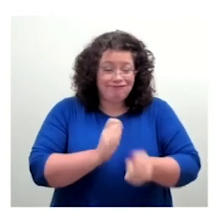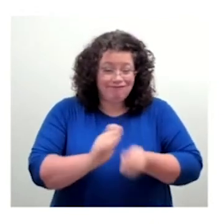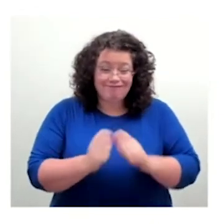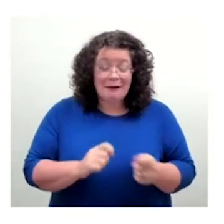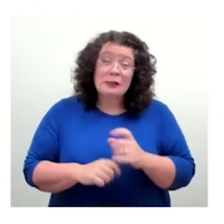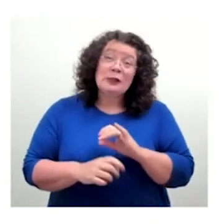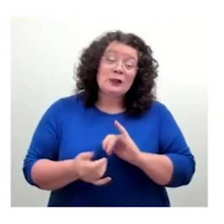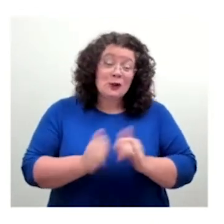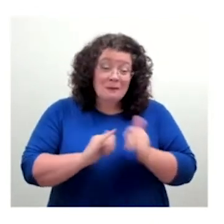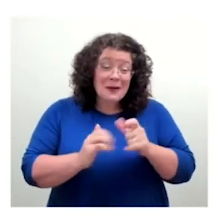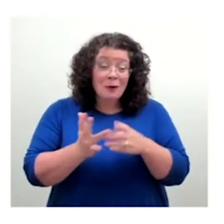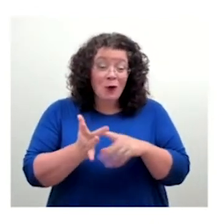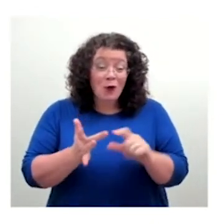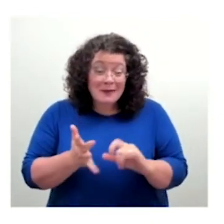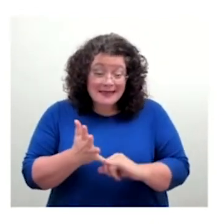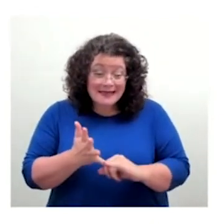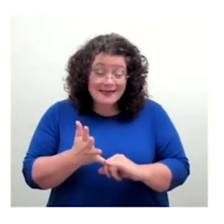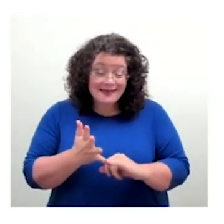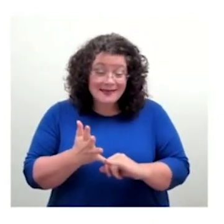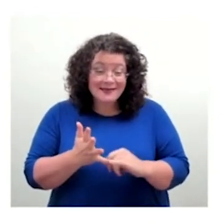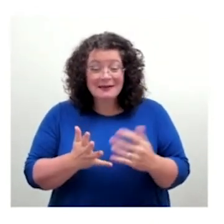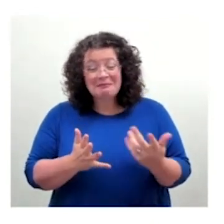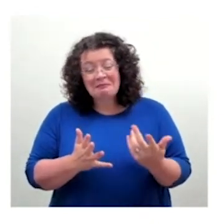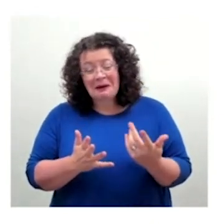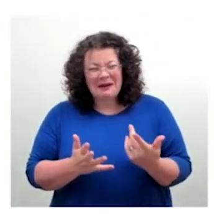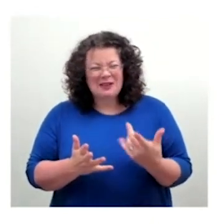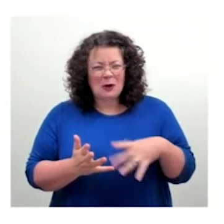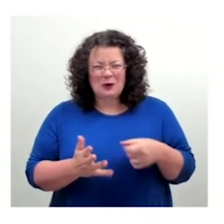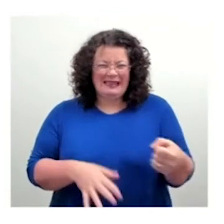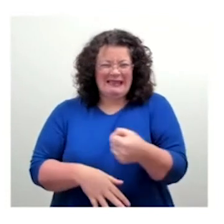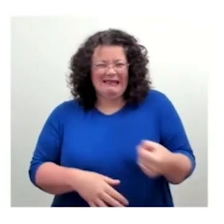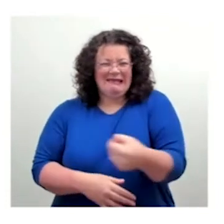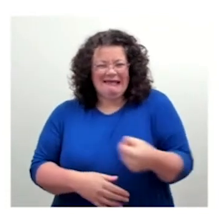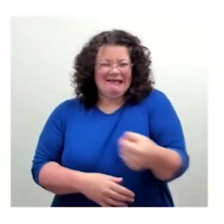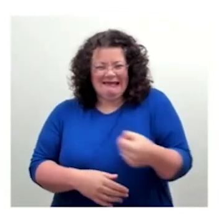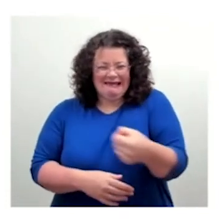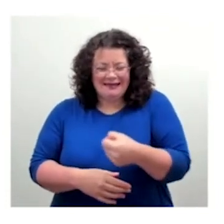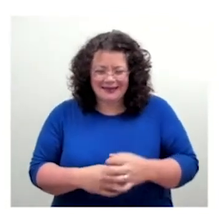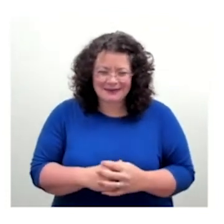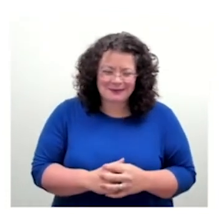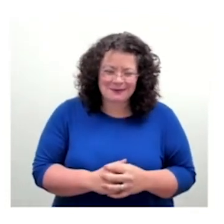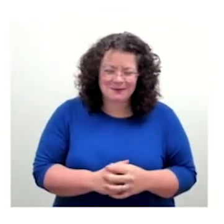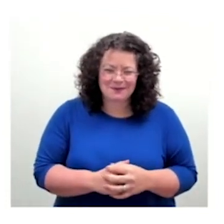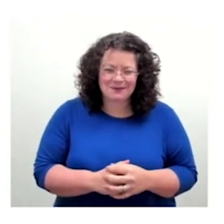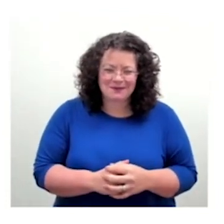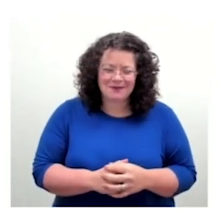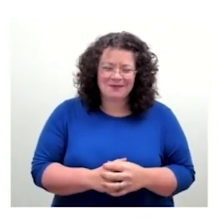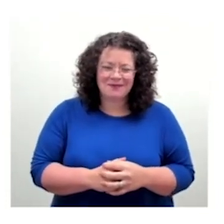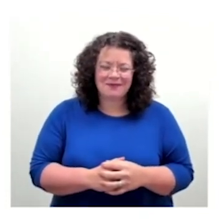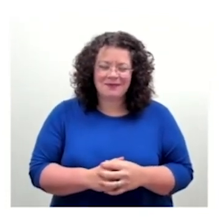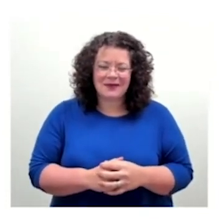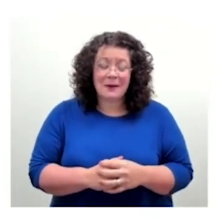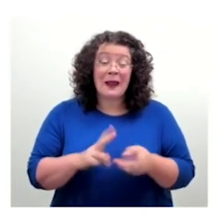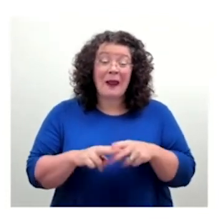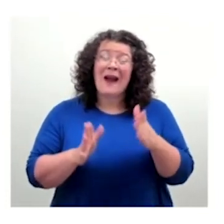But if, I keep saying, if I had to do the hard choice and take one font, one typeface to the desert